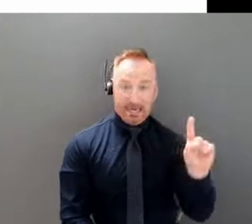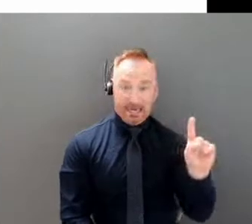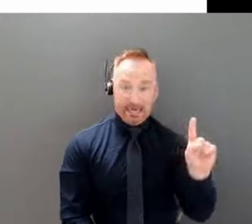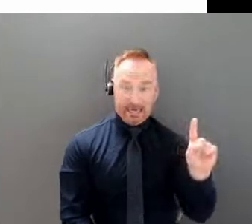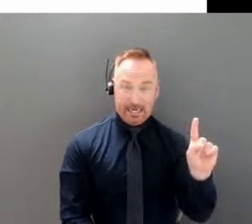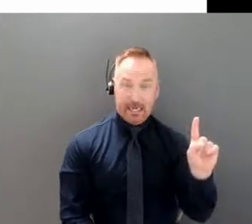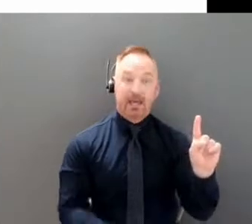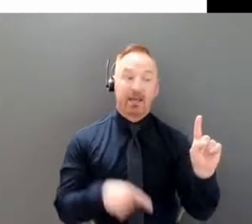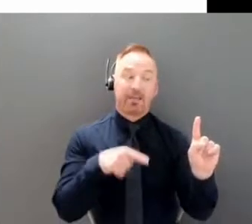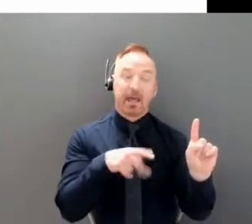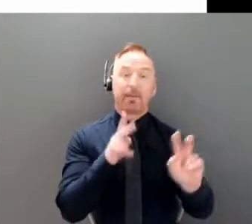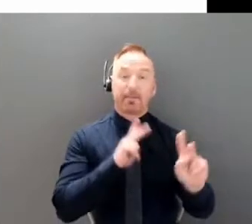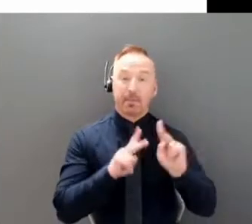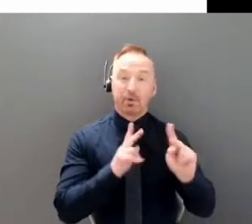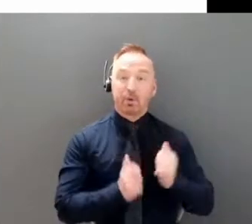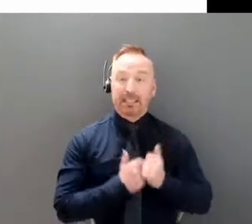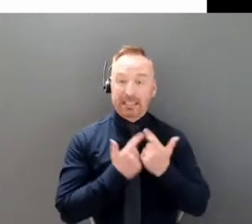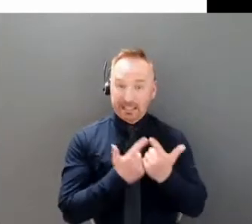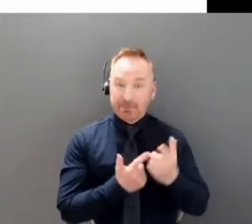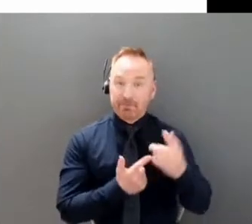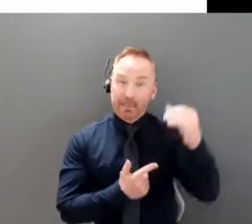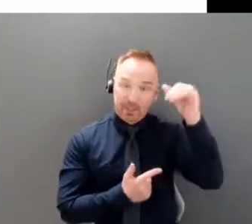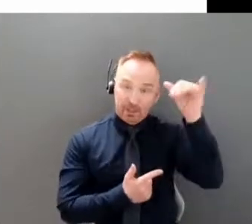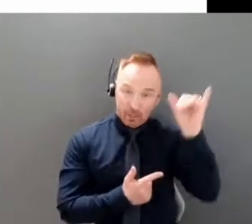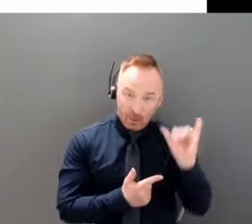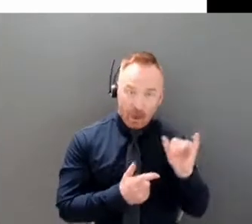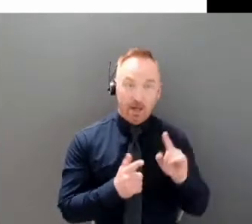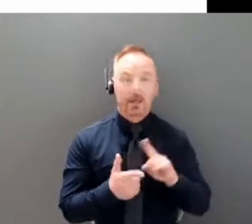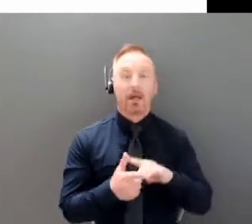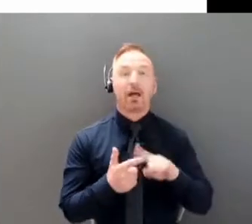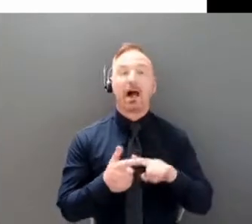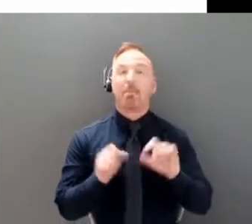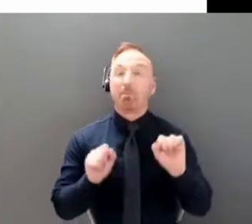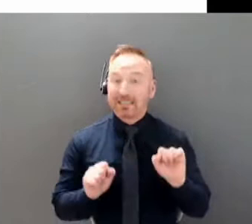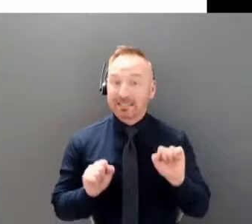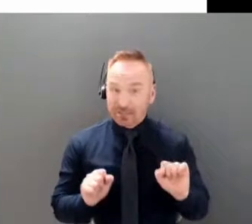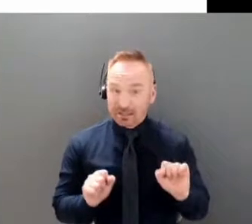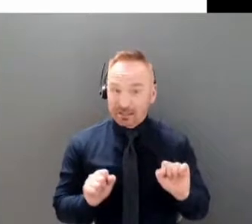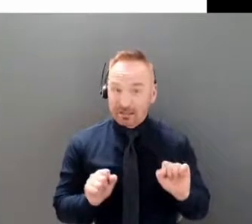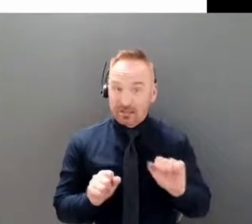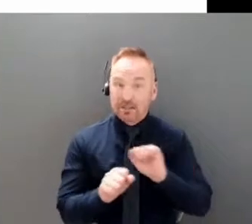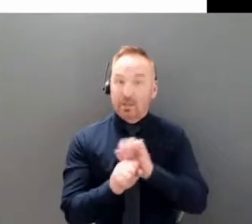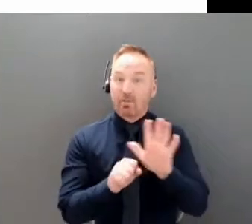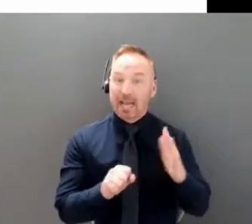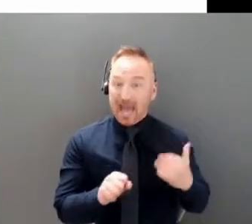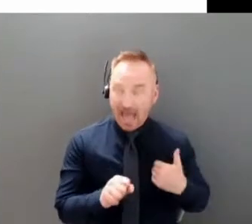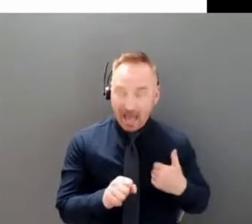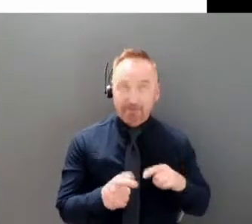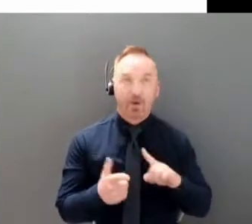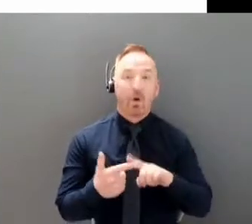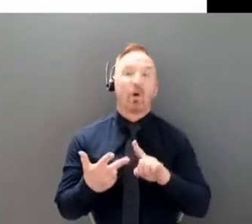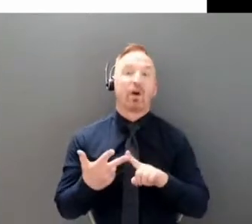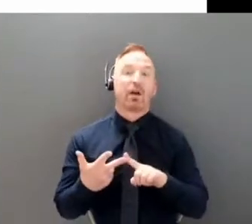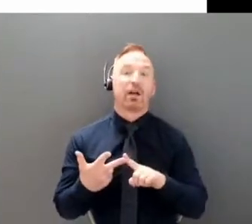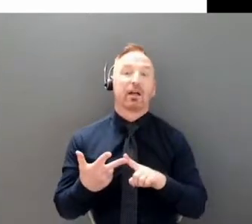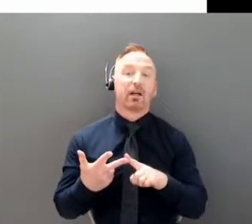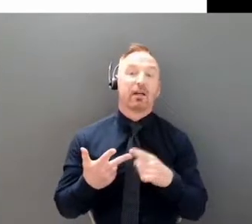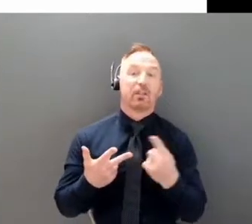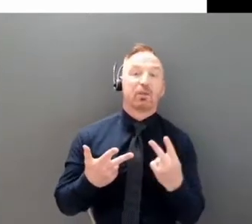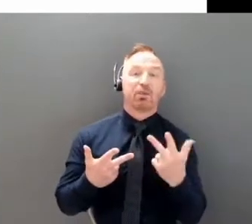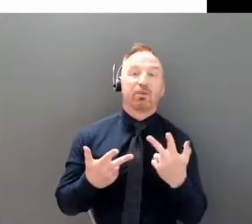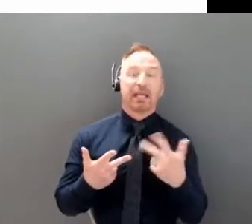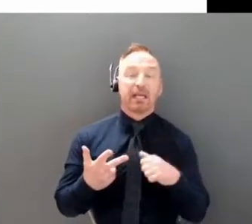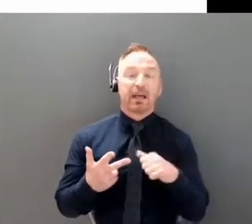who live in territory are probable cases and a couple who were, or two or three who were actually out of territory